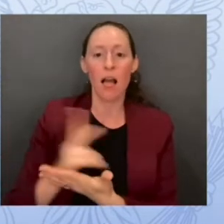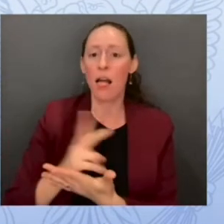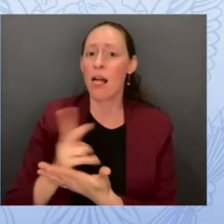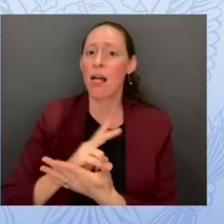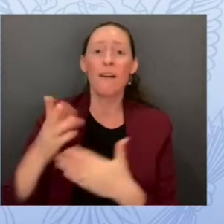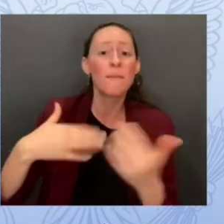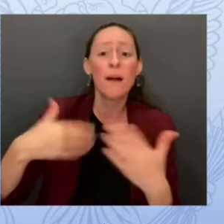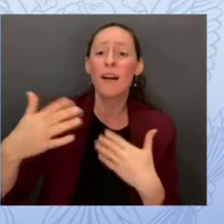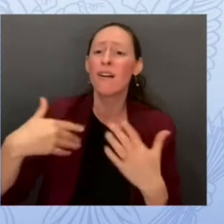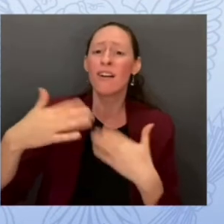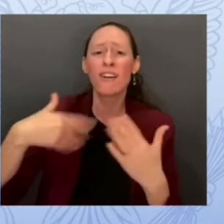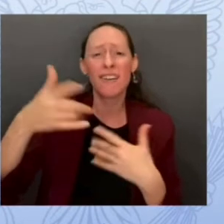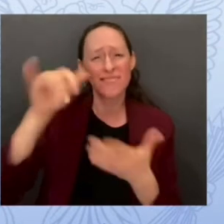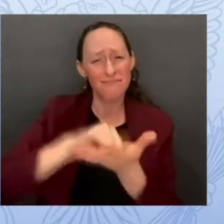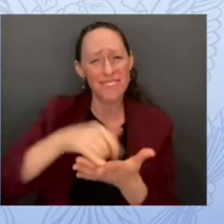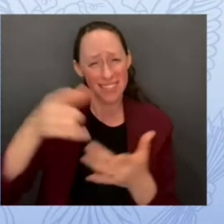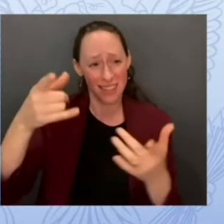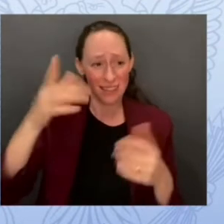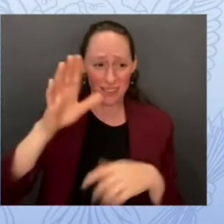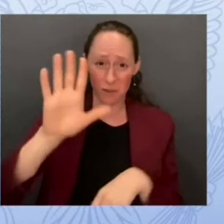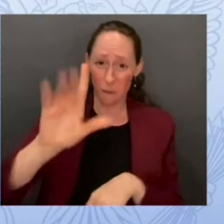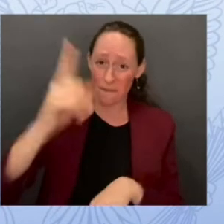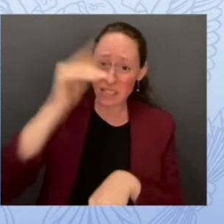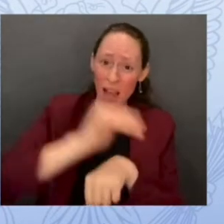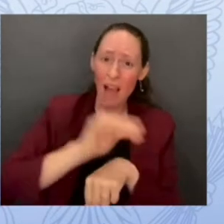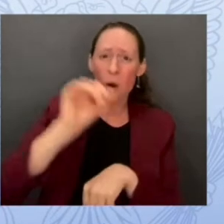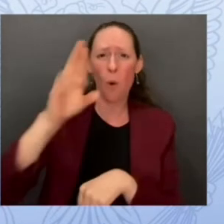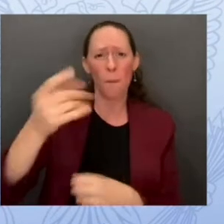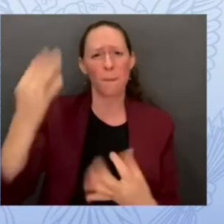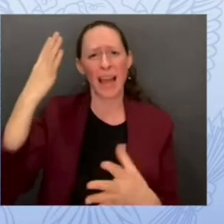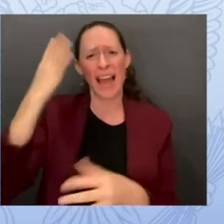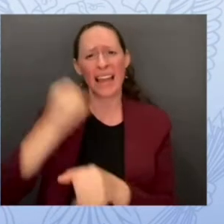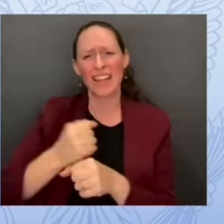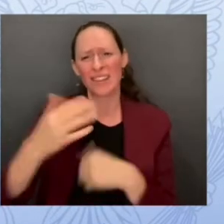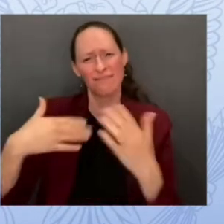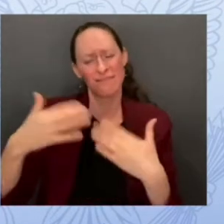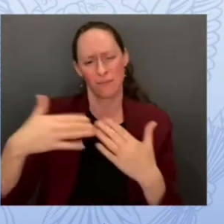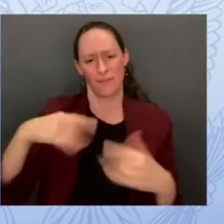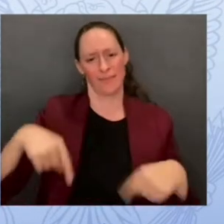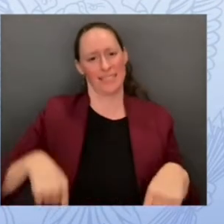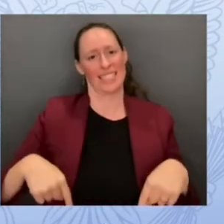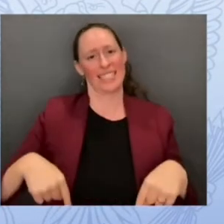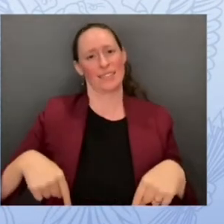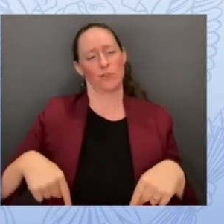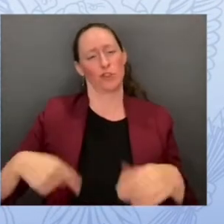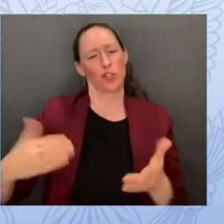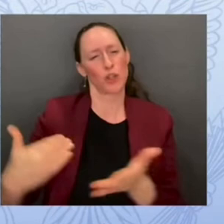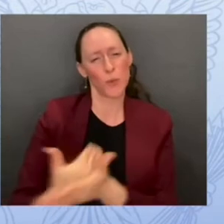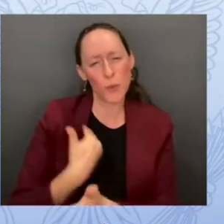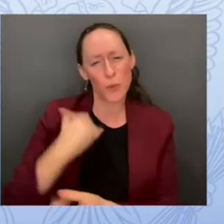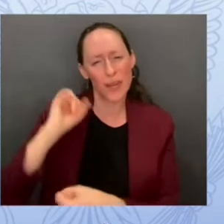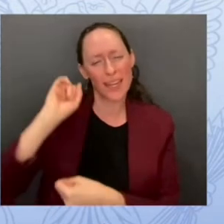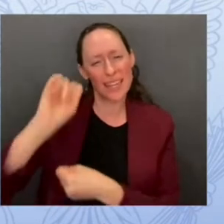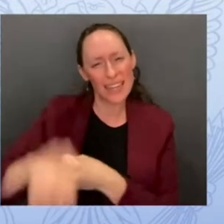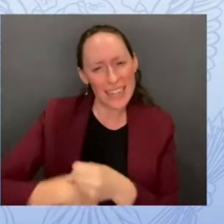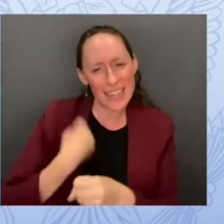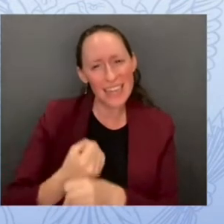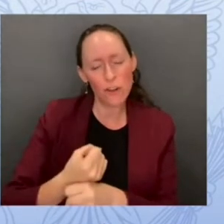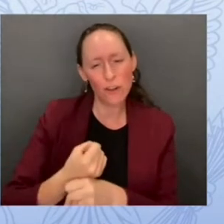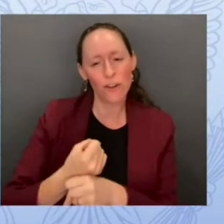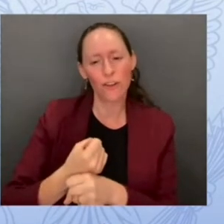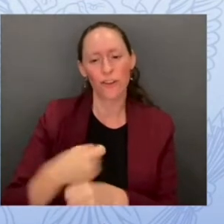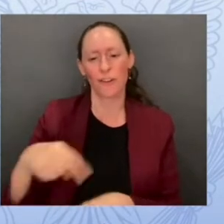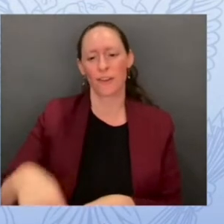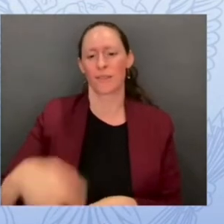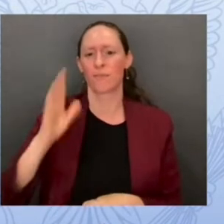that excitement you know it's the new year filled with amazing things to discover as we learn and we grow together